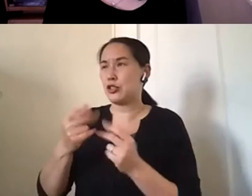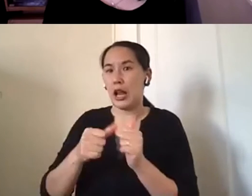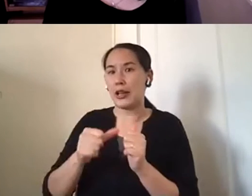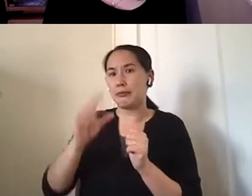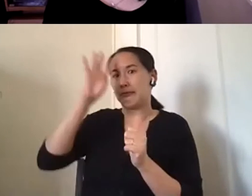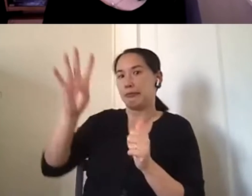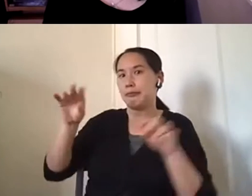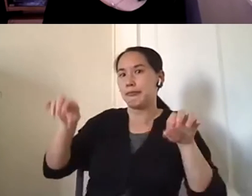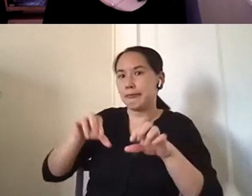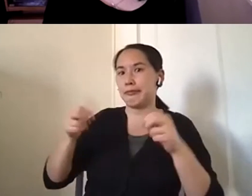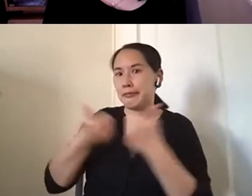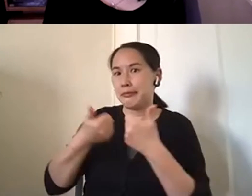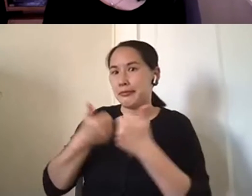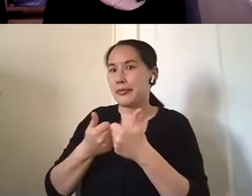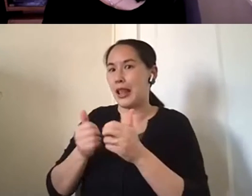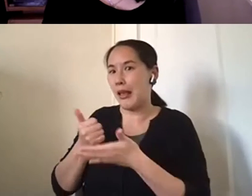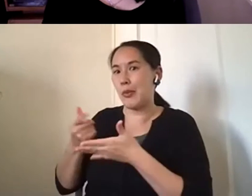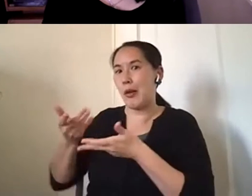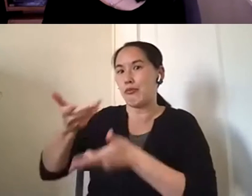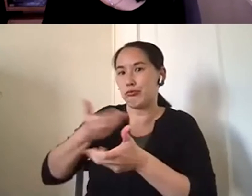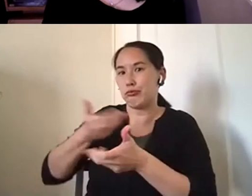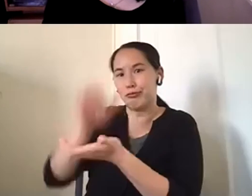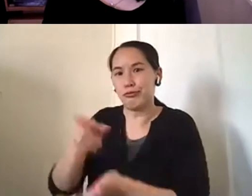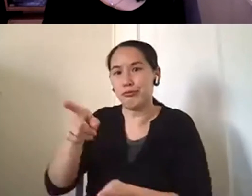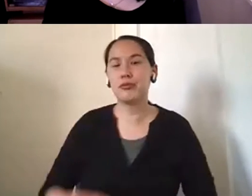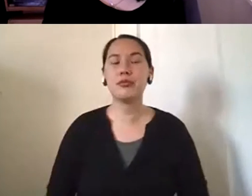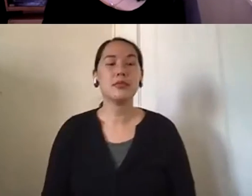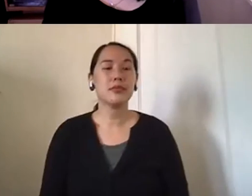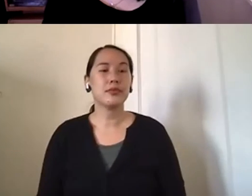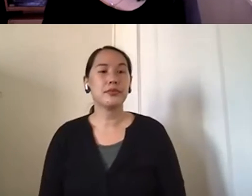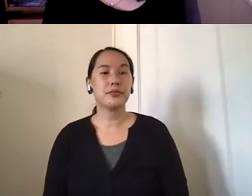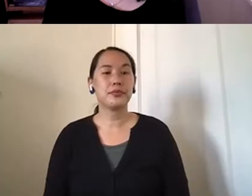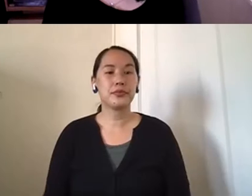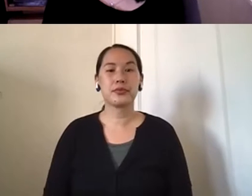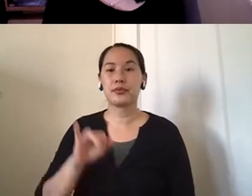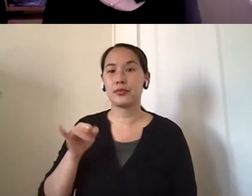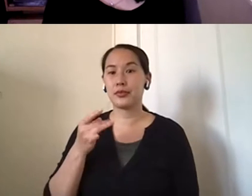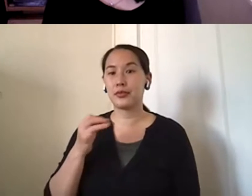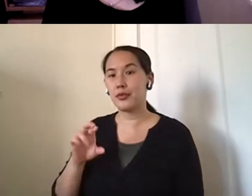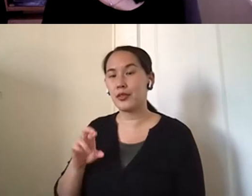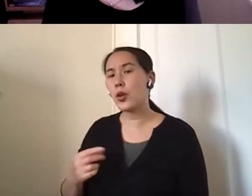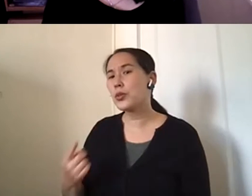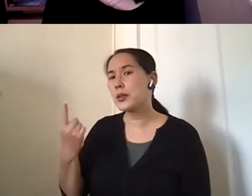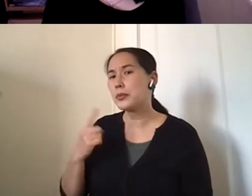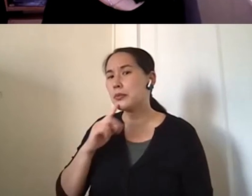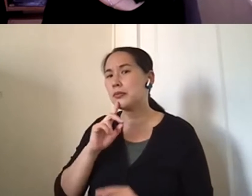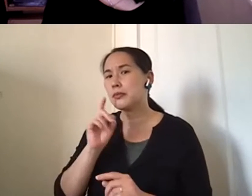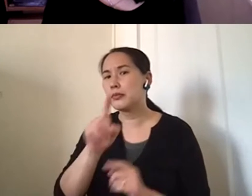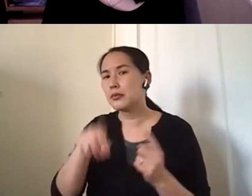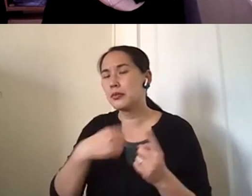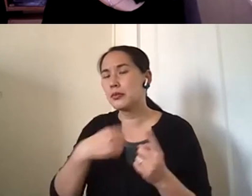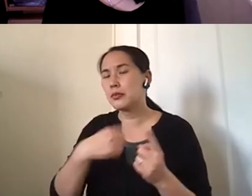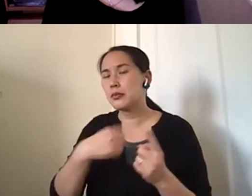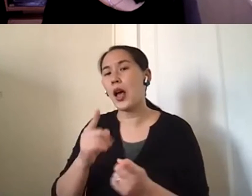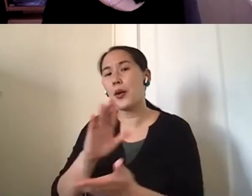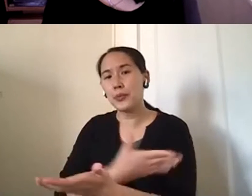Amazing. Amazing. And then, um, I had a question about music and singing, and you had mentioned that the wife,